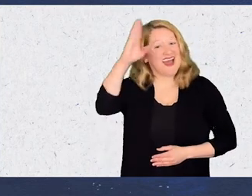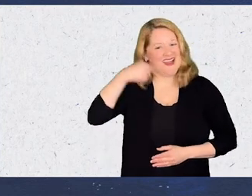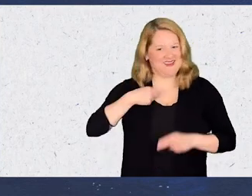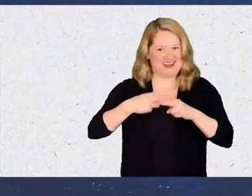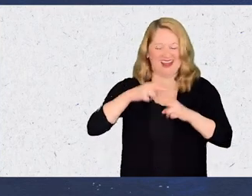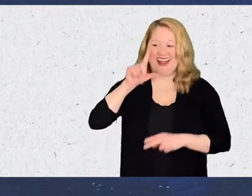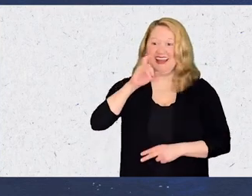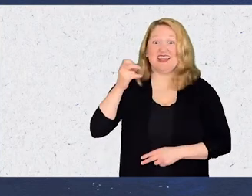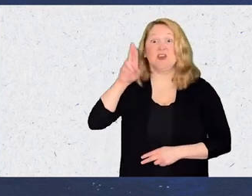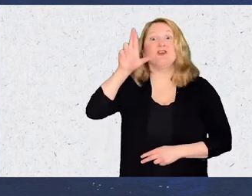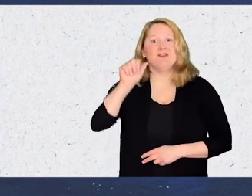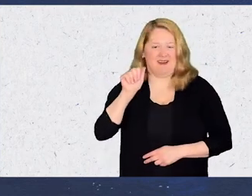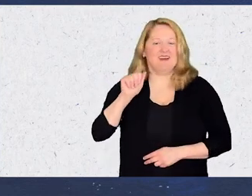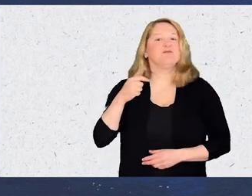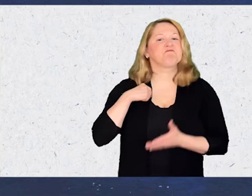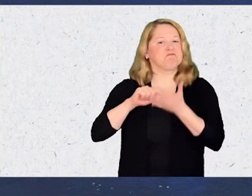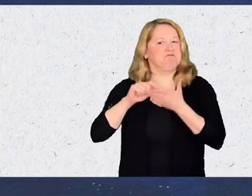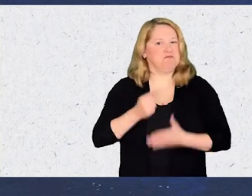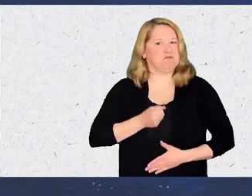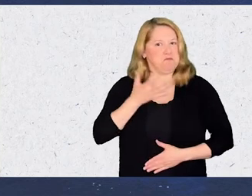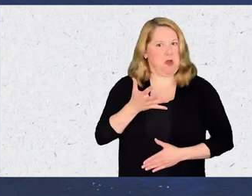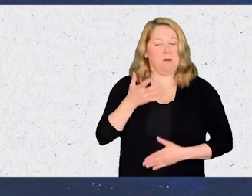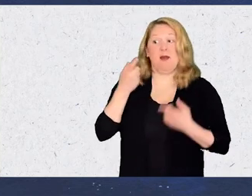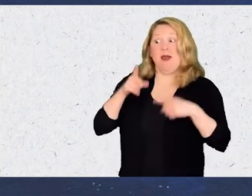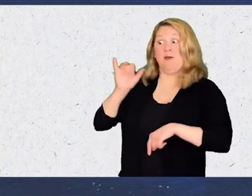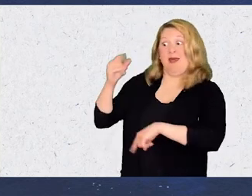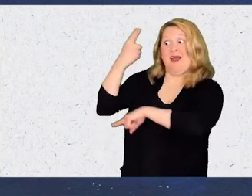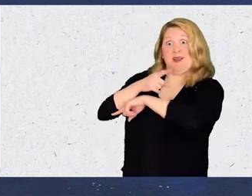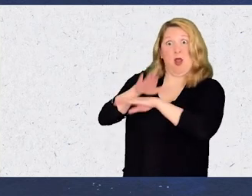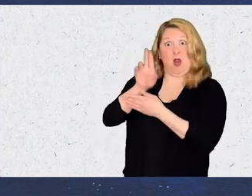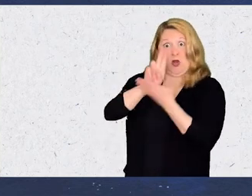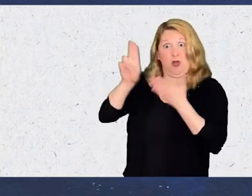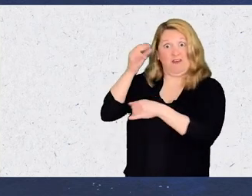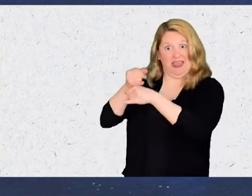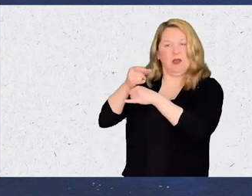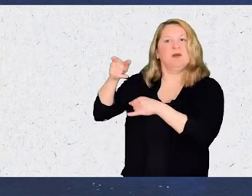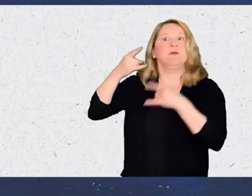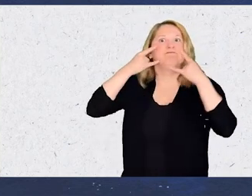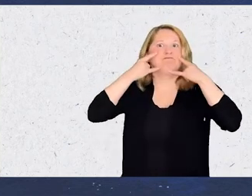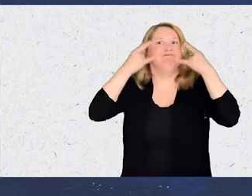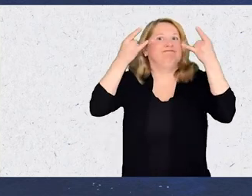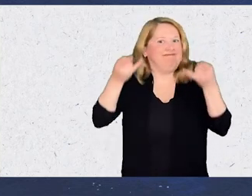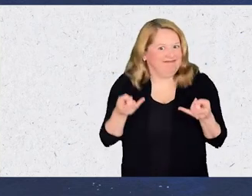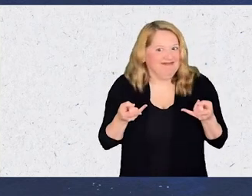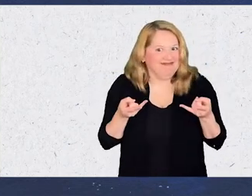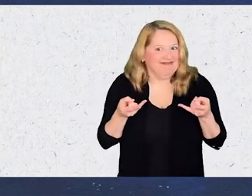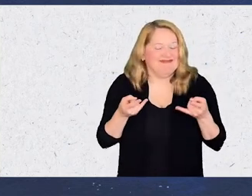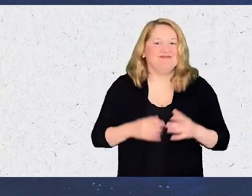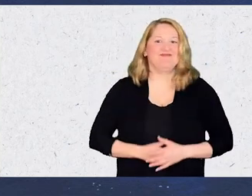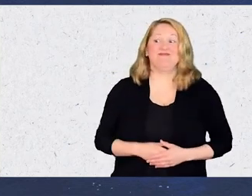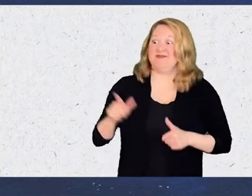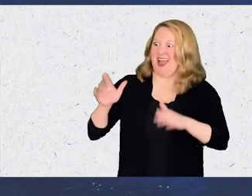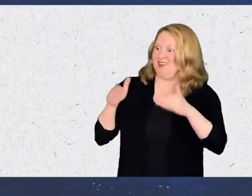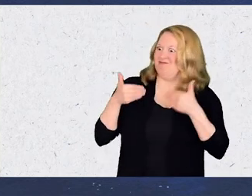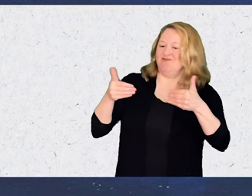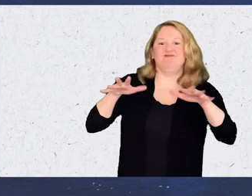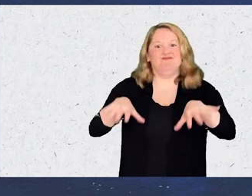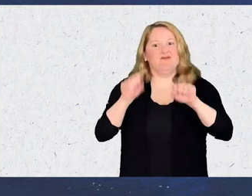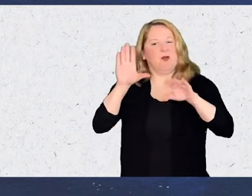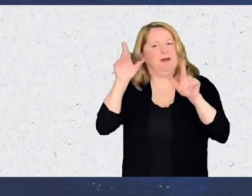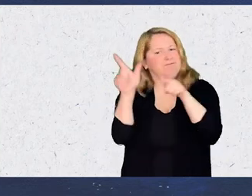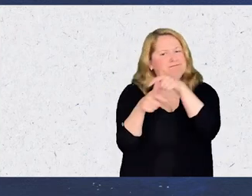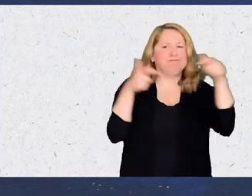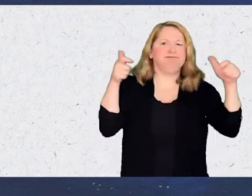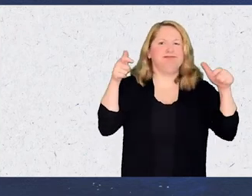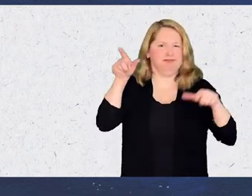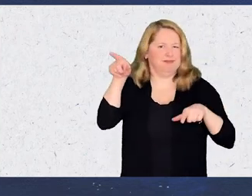My name is Lijera Edmunds Allen I wrote this poem After my university Lifted the mask mandate On campus And then had